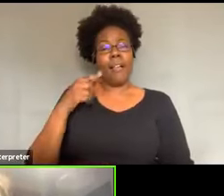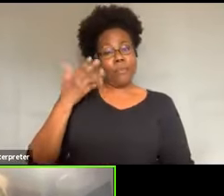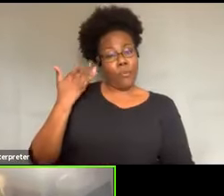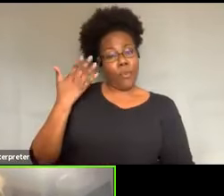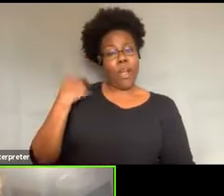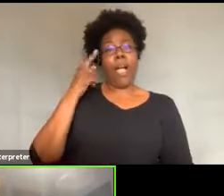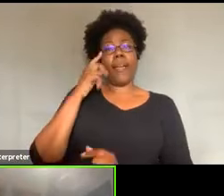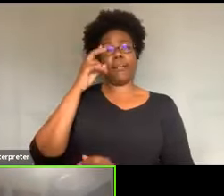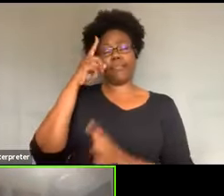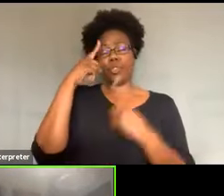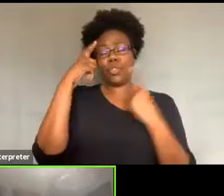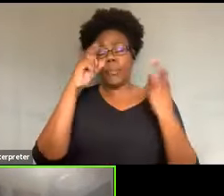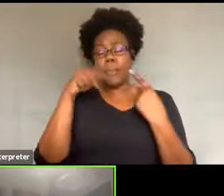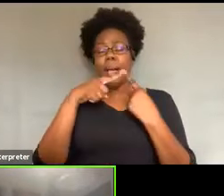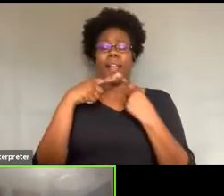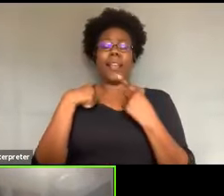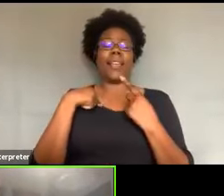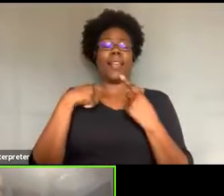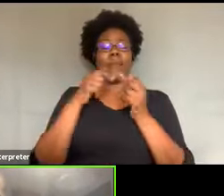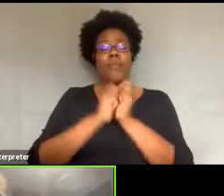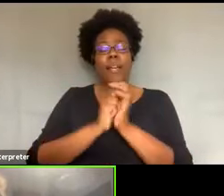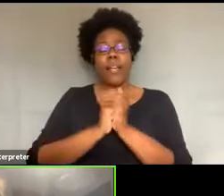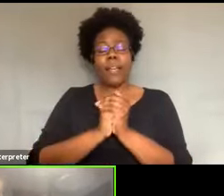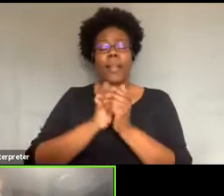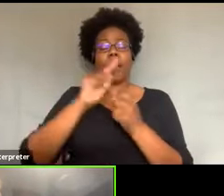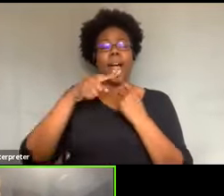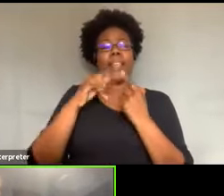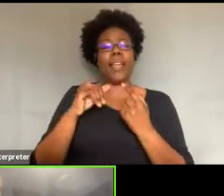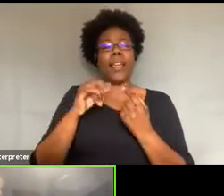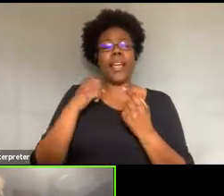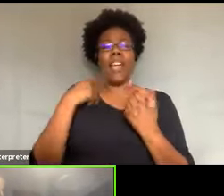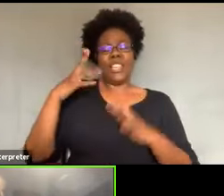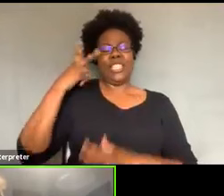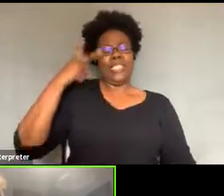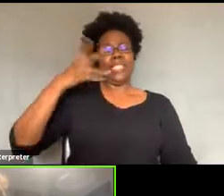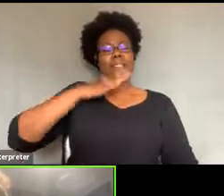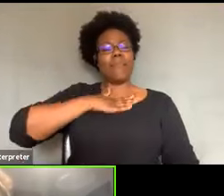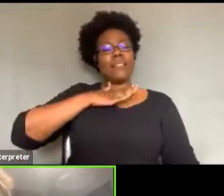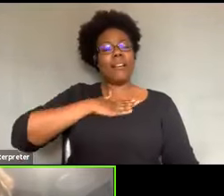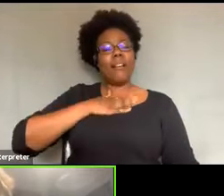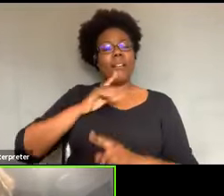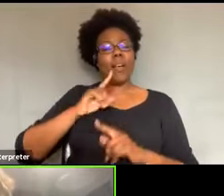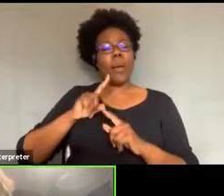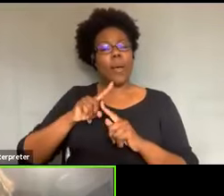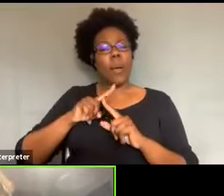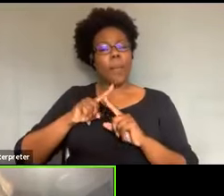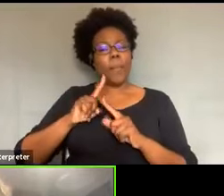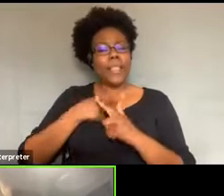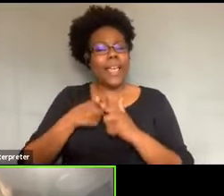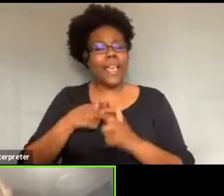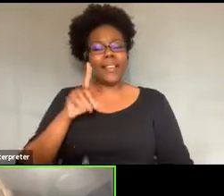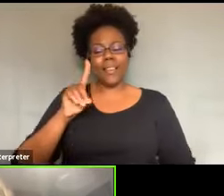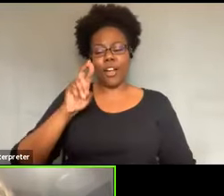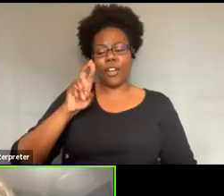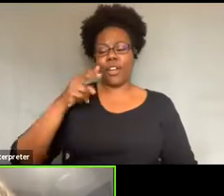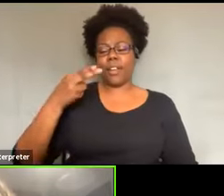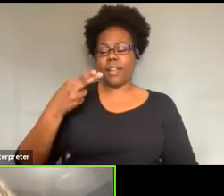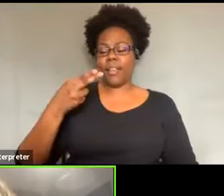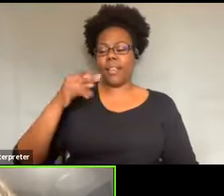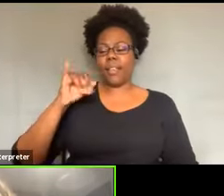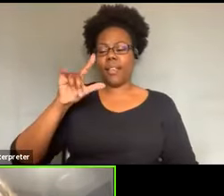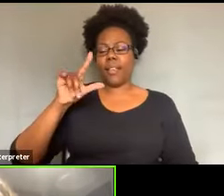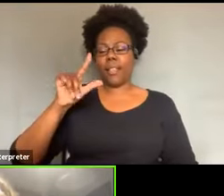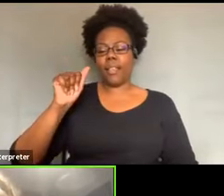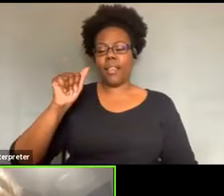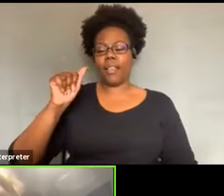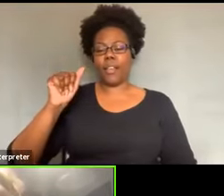And the minute I met Dr. AC Hilliard, um, all that changed. He was talking about going to Africa and, um,